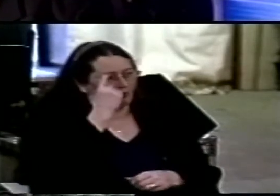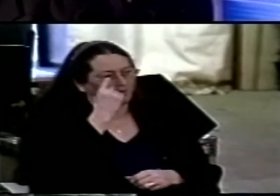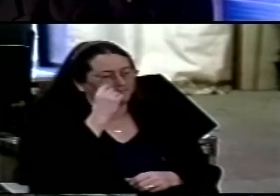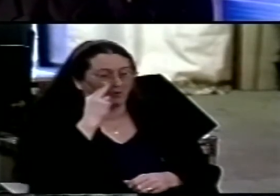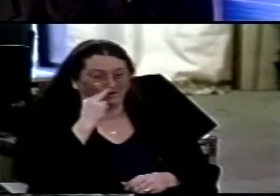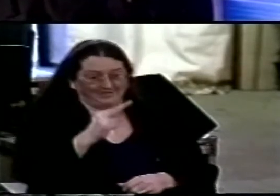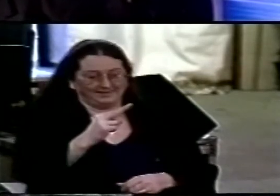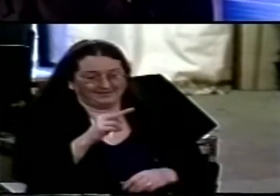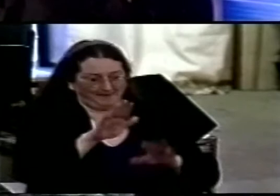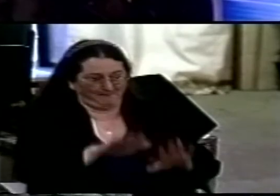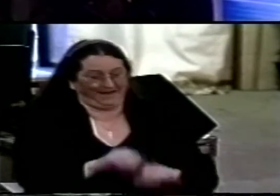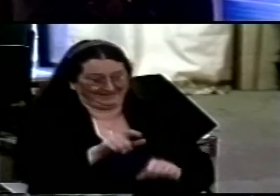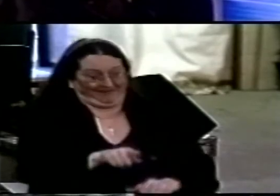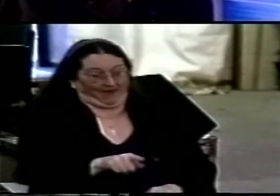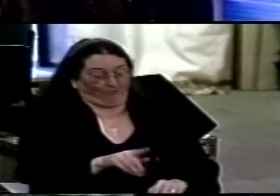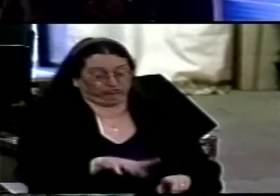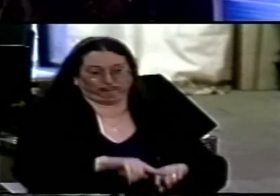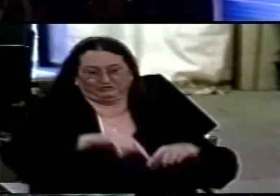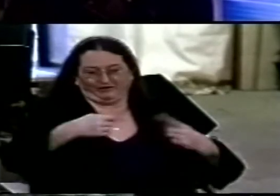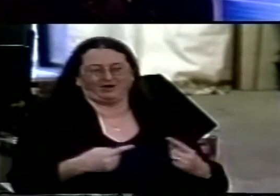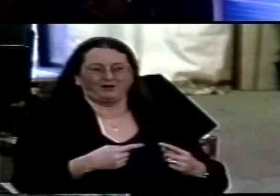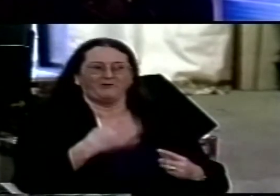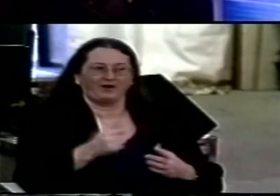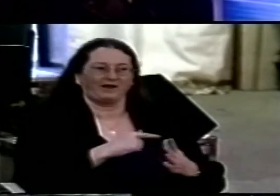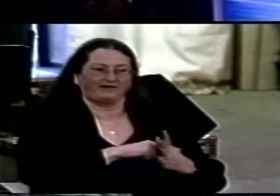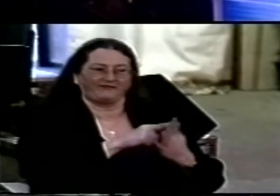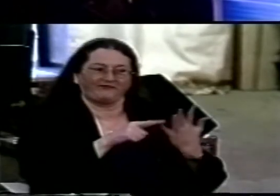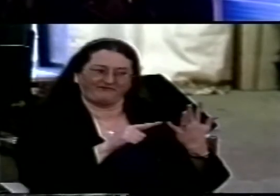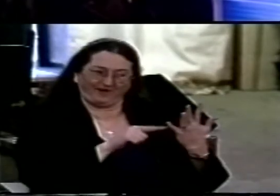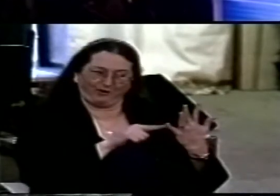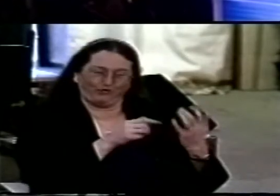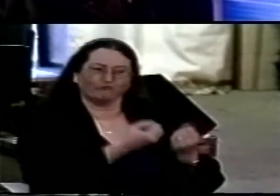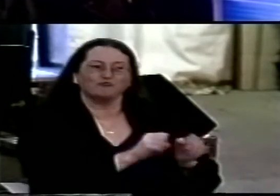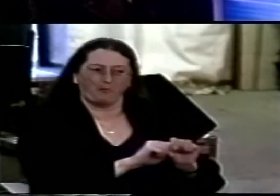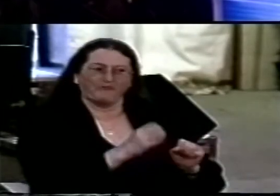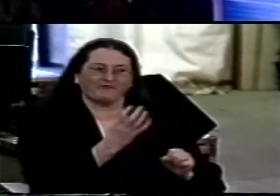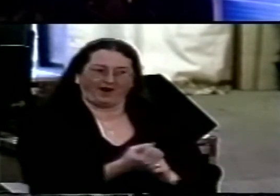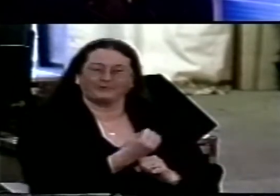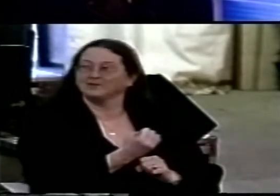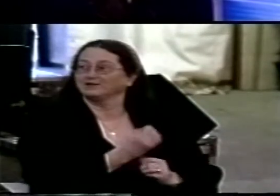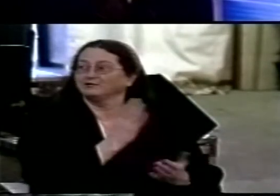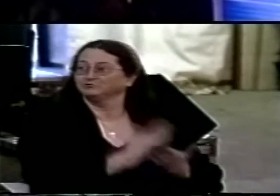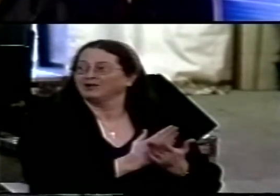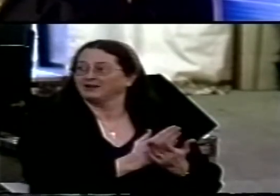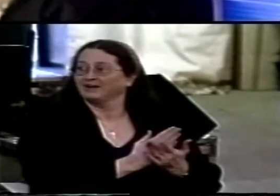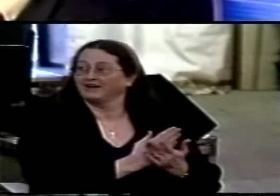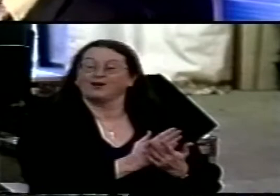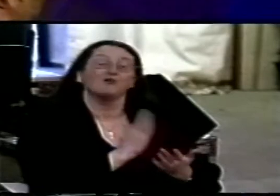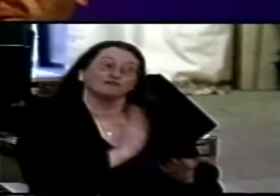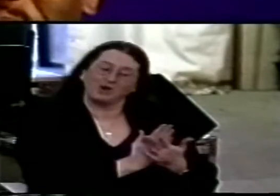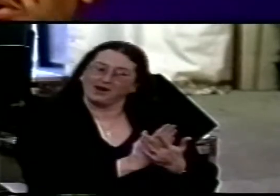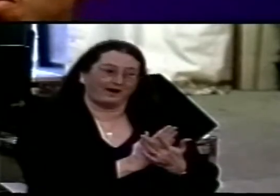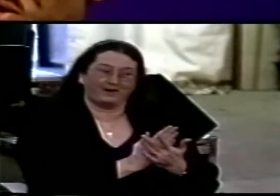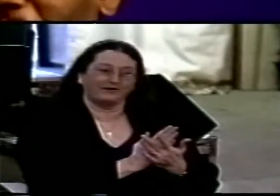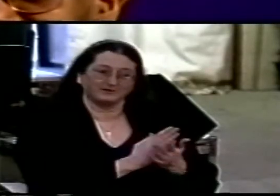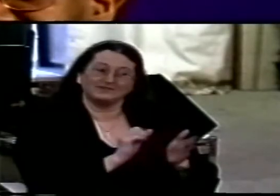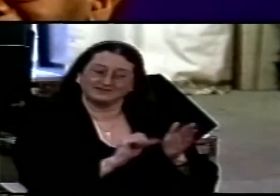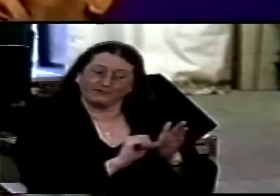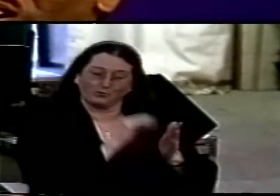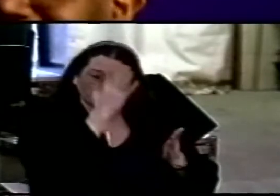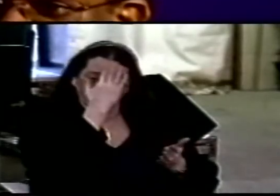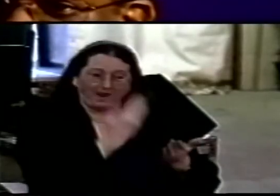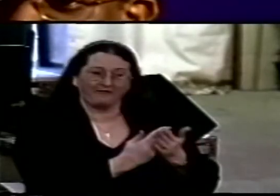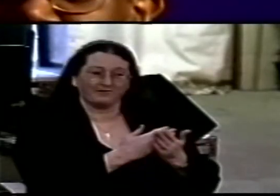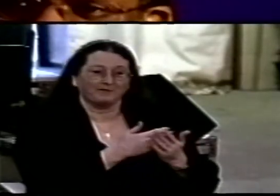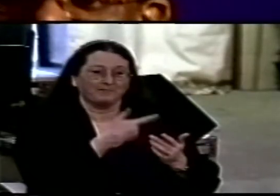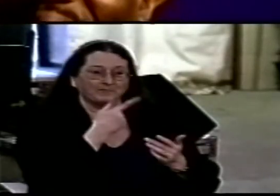actually I tell a lie we found a fifth group and you won't believe this but we actually found some people who thought that